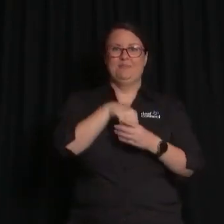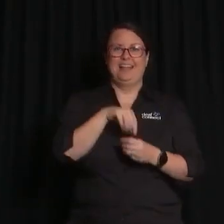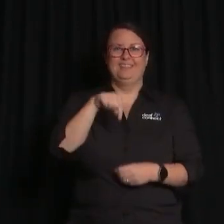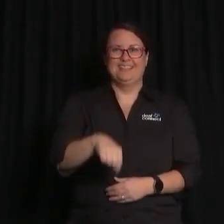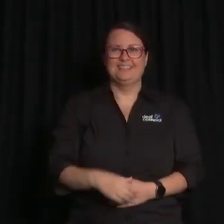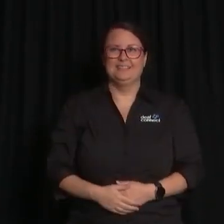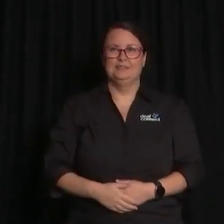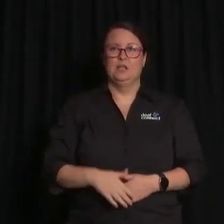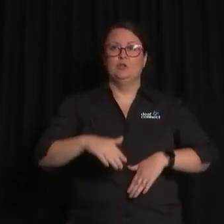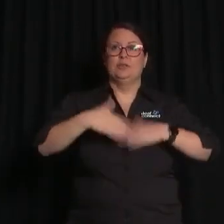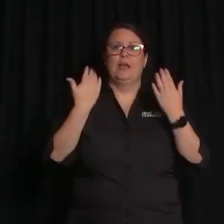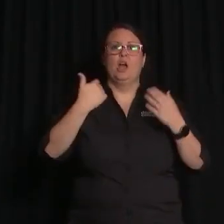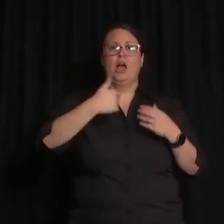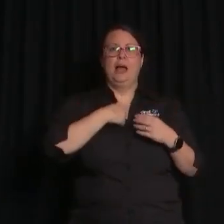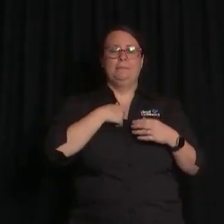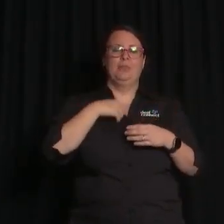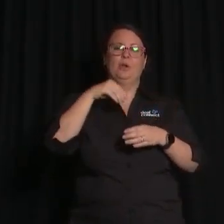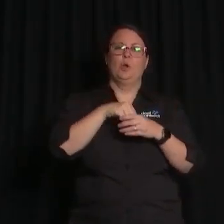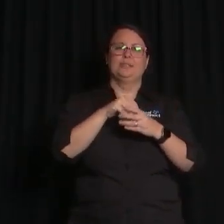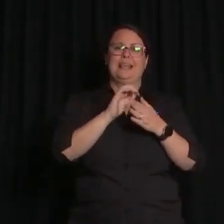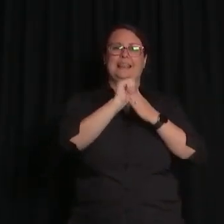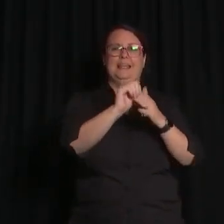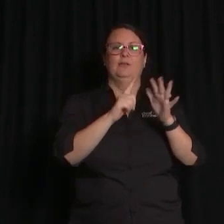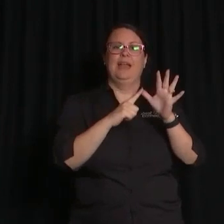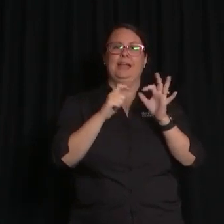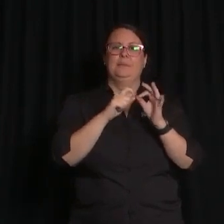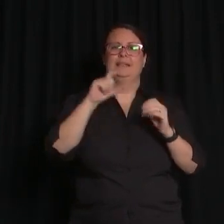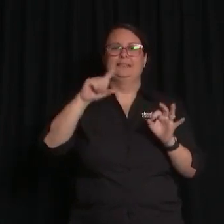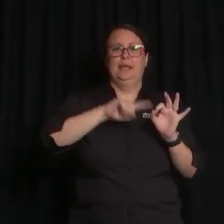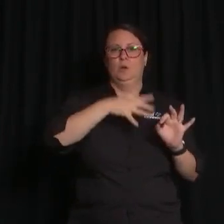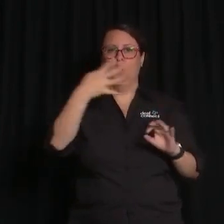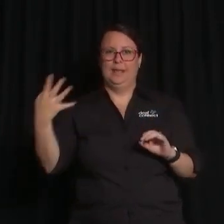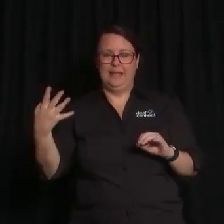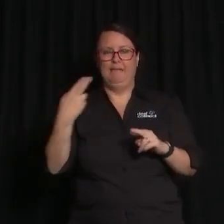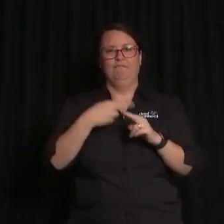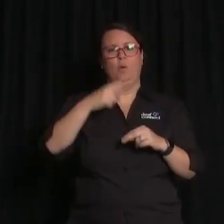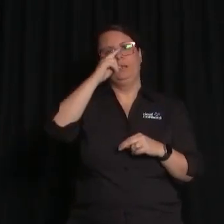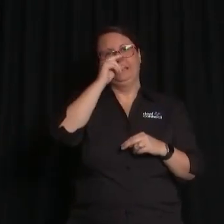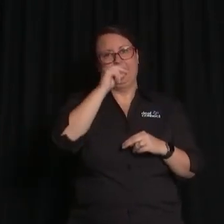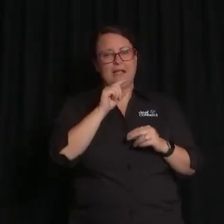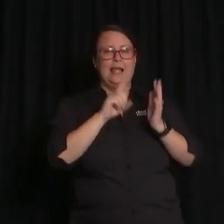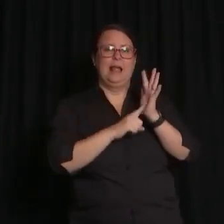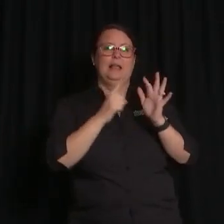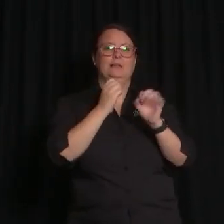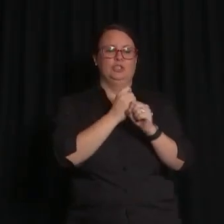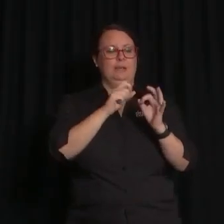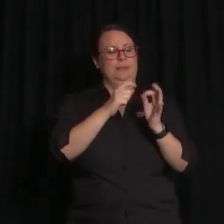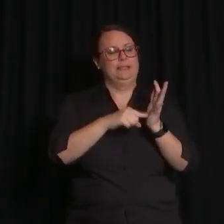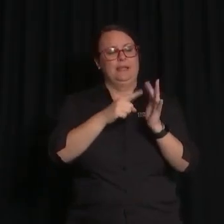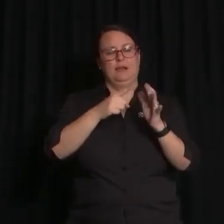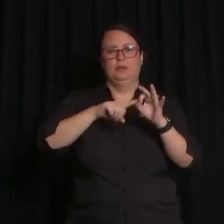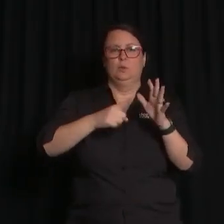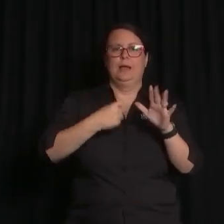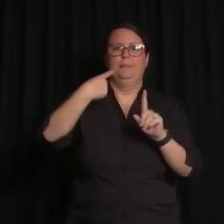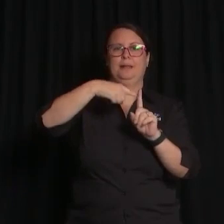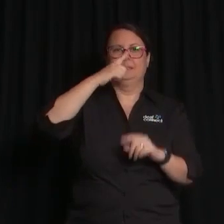the content lead of ABC Queer, which creates stories and content aimed at younger LGBTQIA plus people. And by